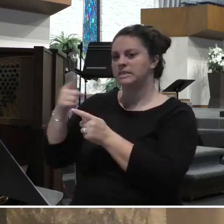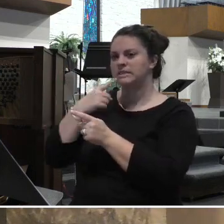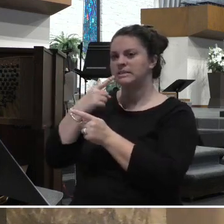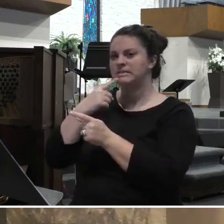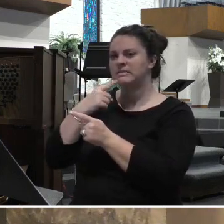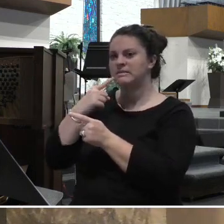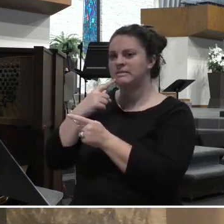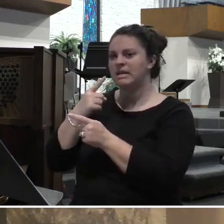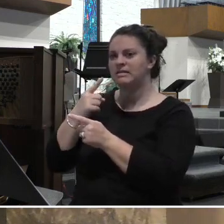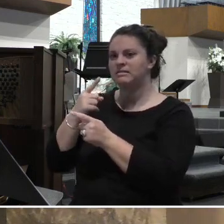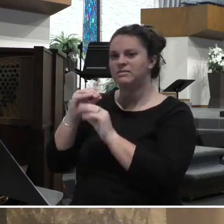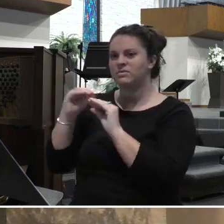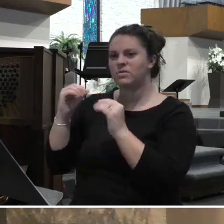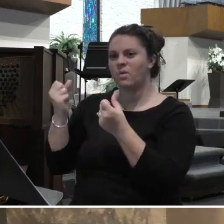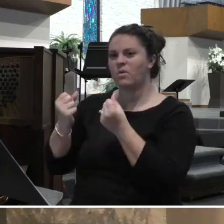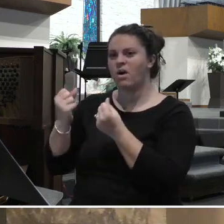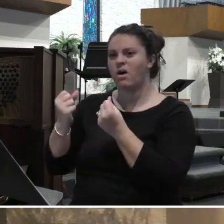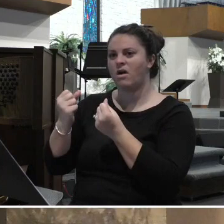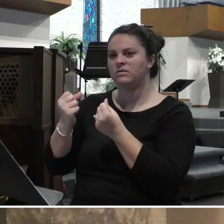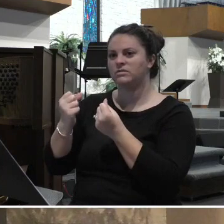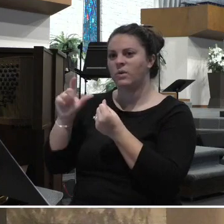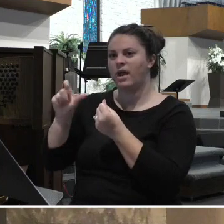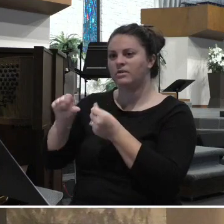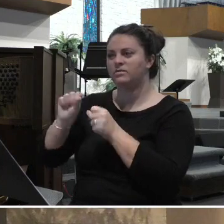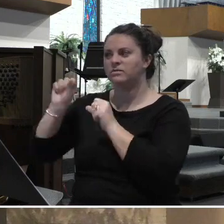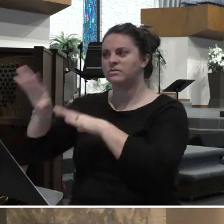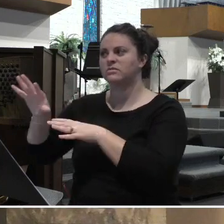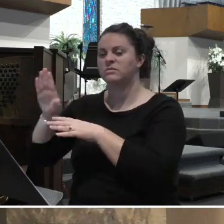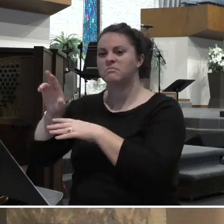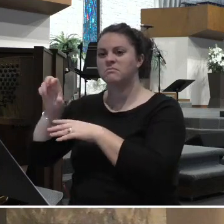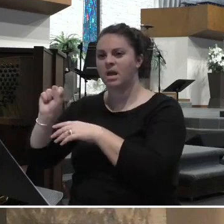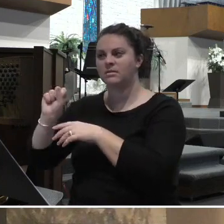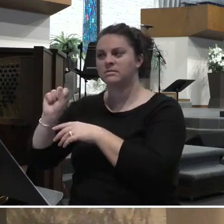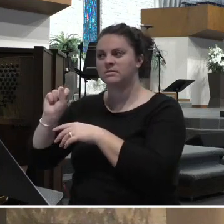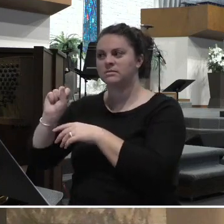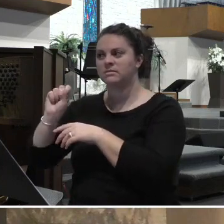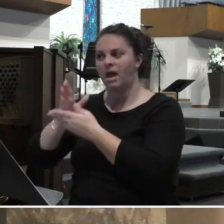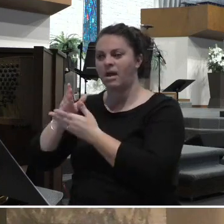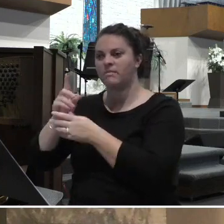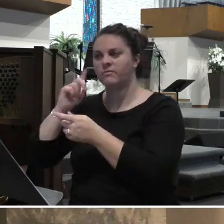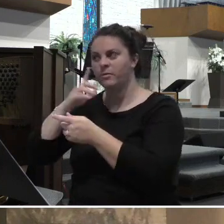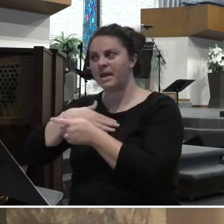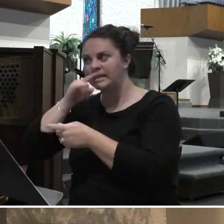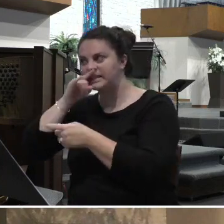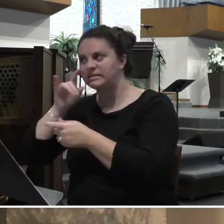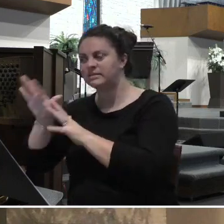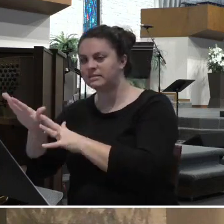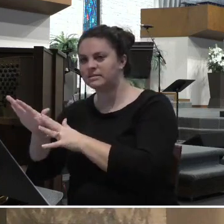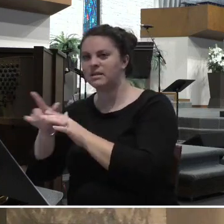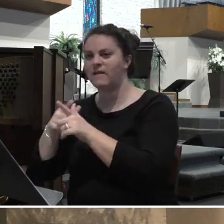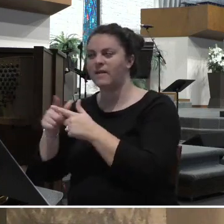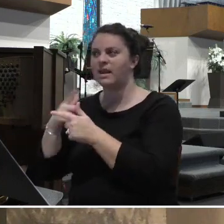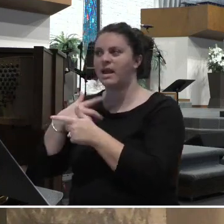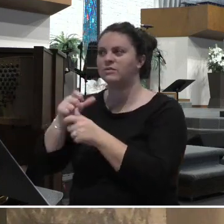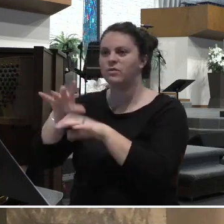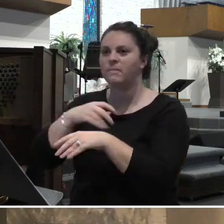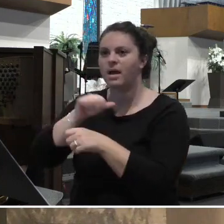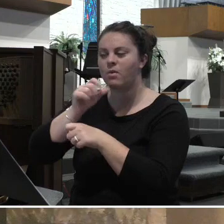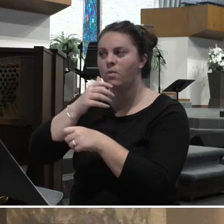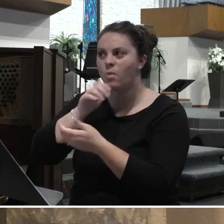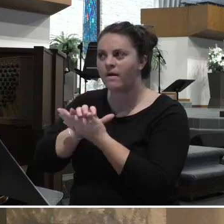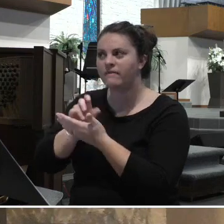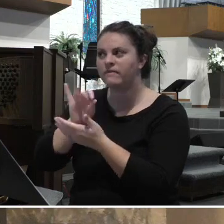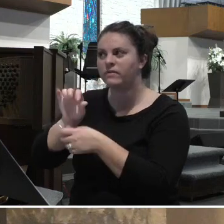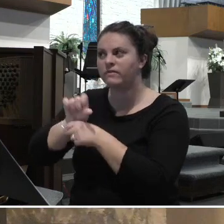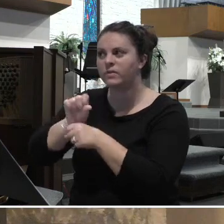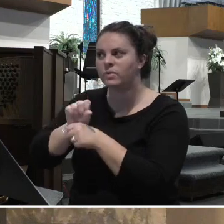He didn't even have a car to get himself there. These are human beings. And I think our God is so concerned with